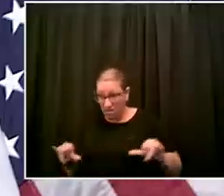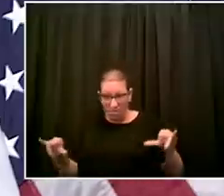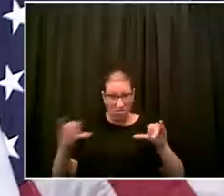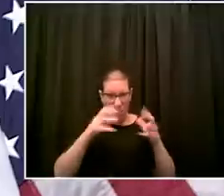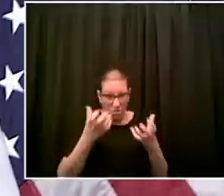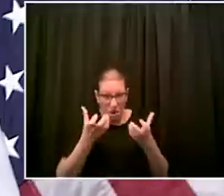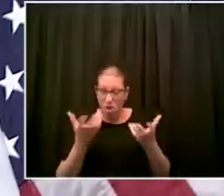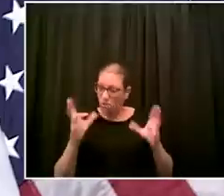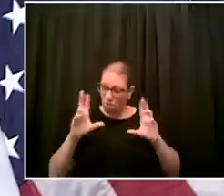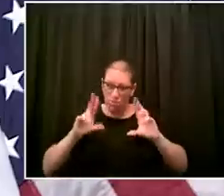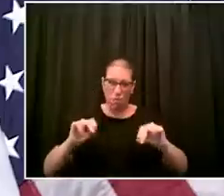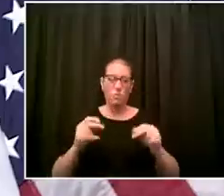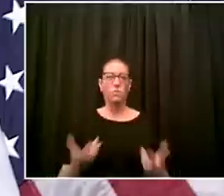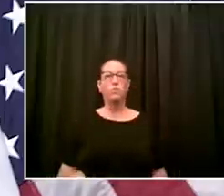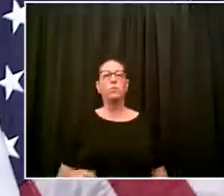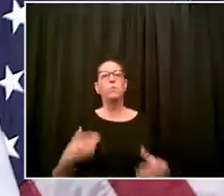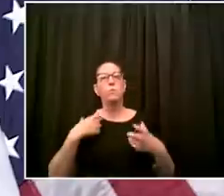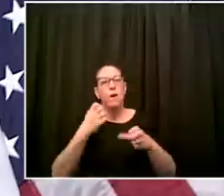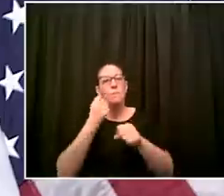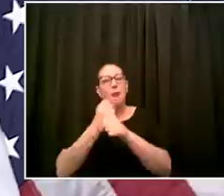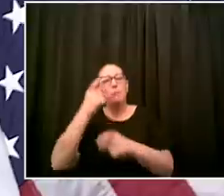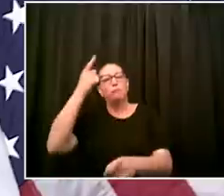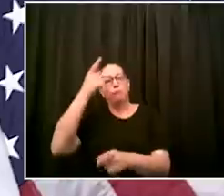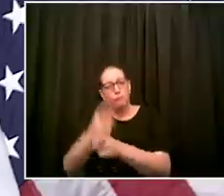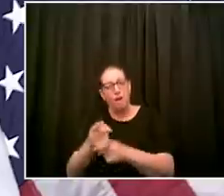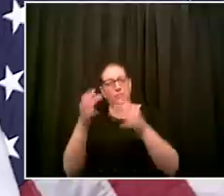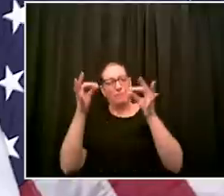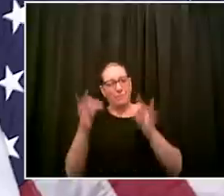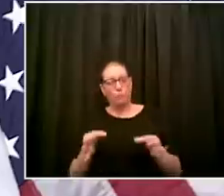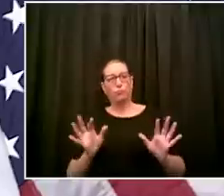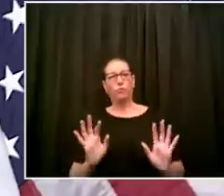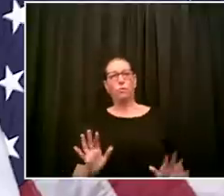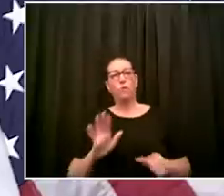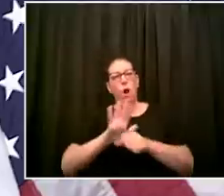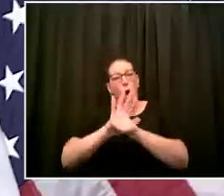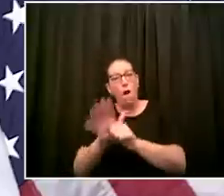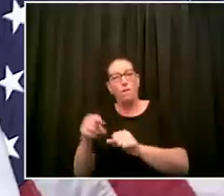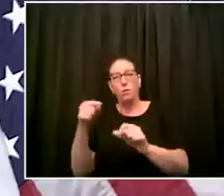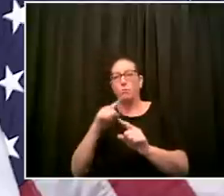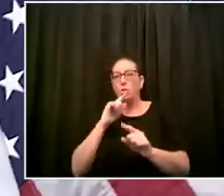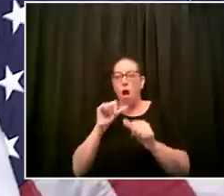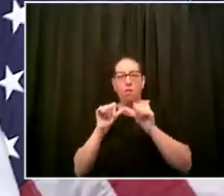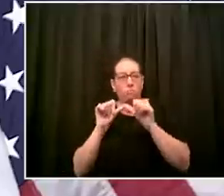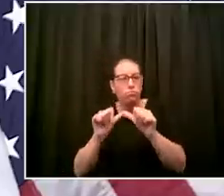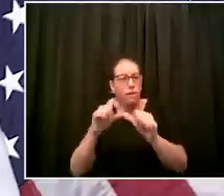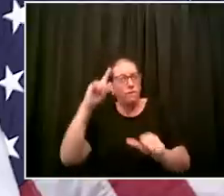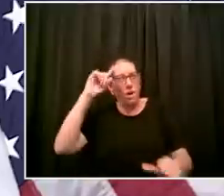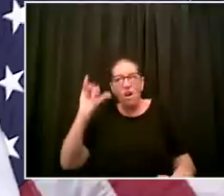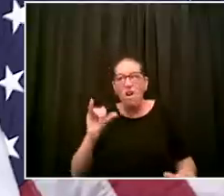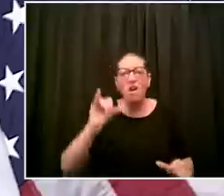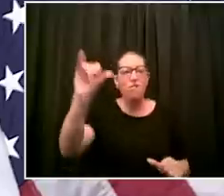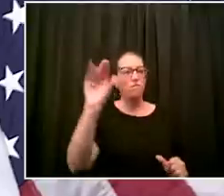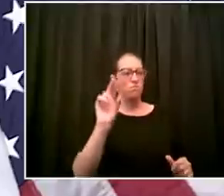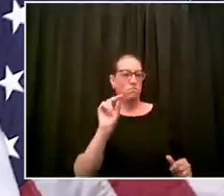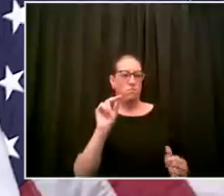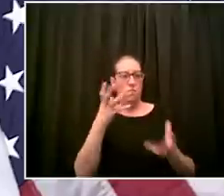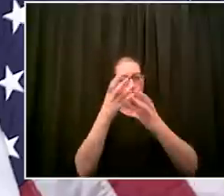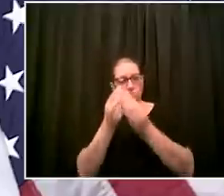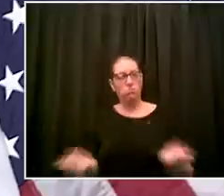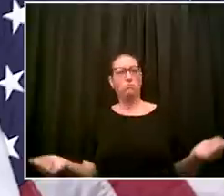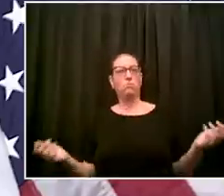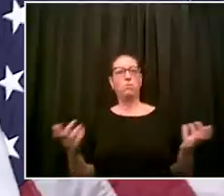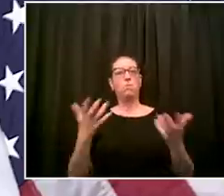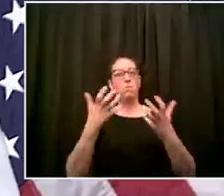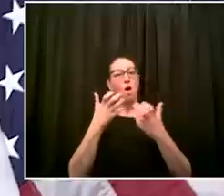forever for a period of time but if we're going to beat it we have to be tough and we have to be disciplined that's what most people are doing and the circles look